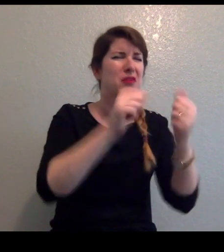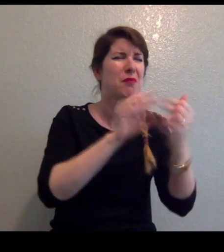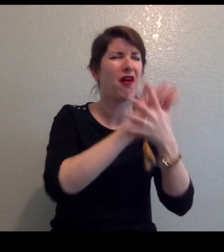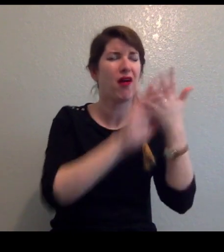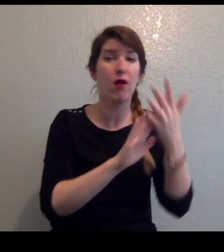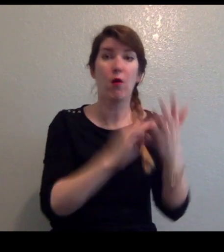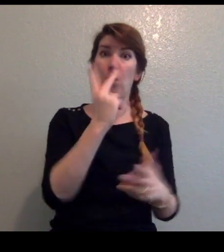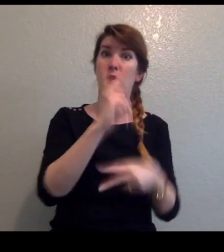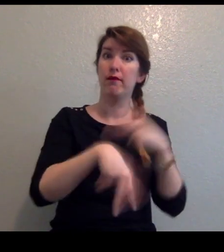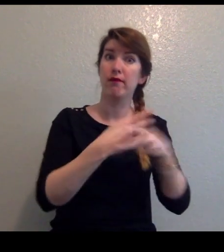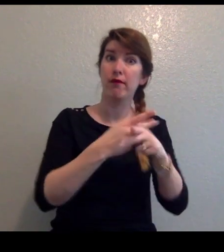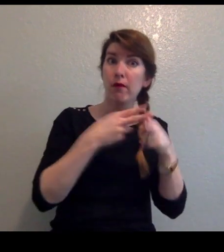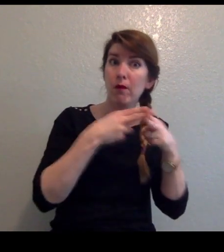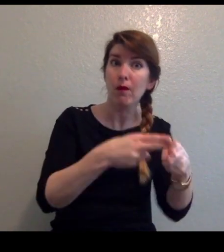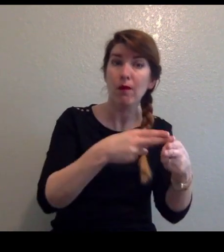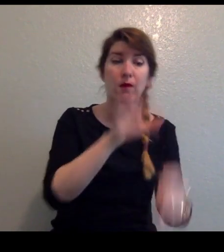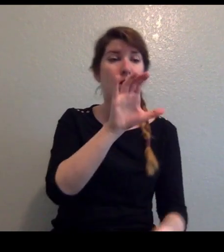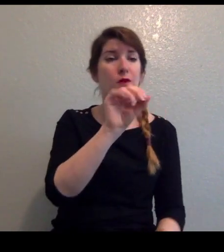Dear